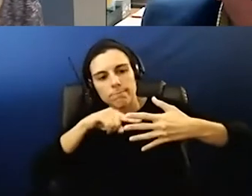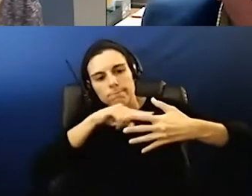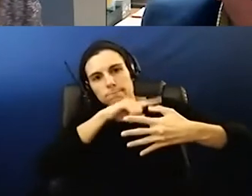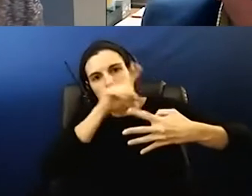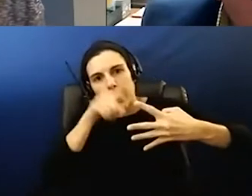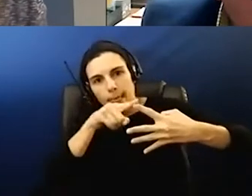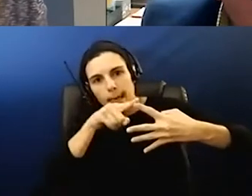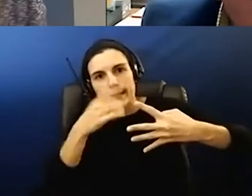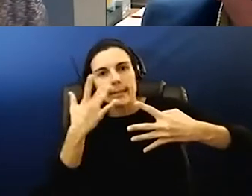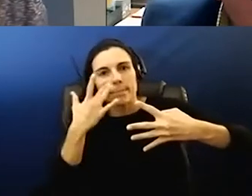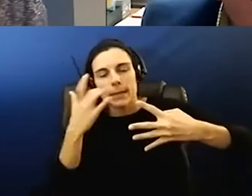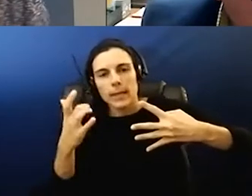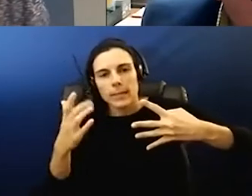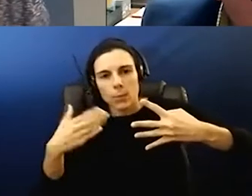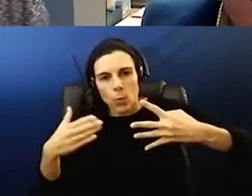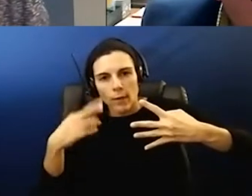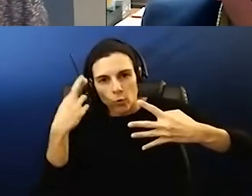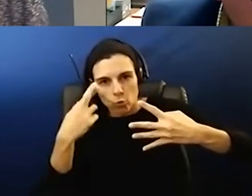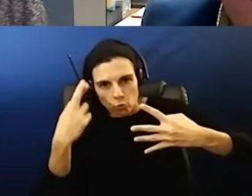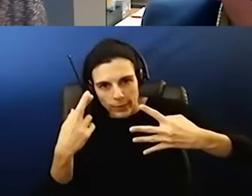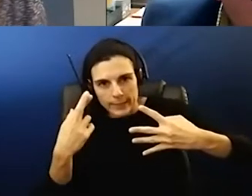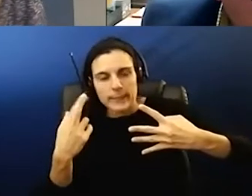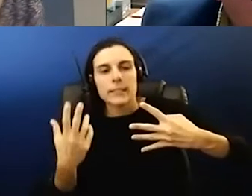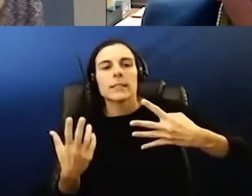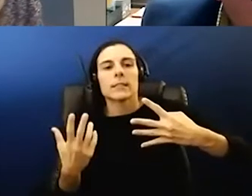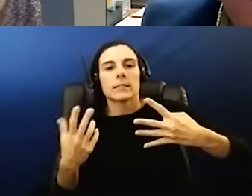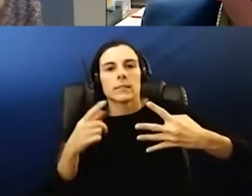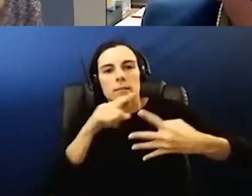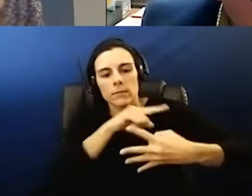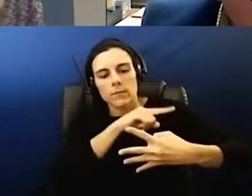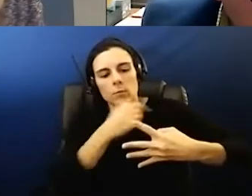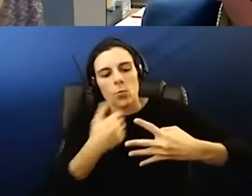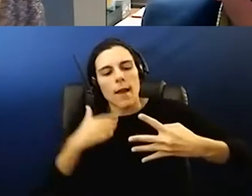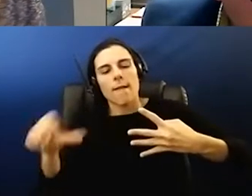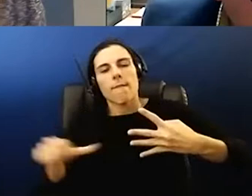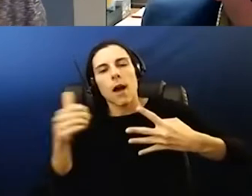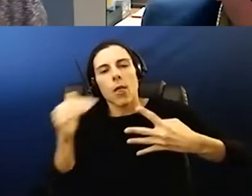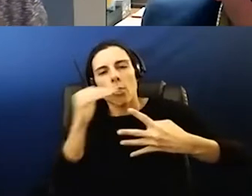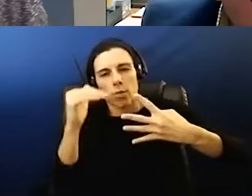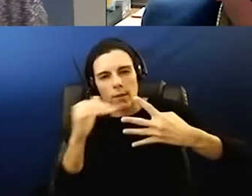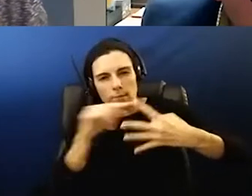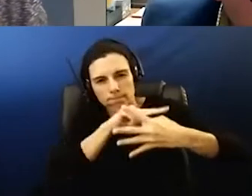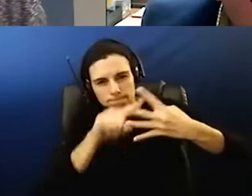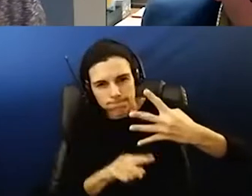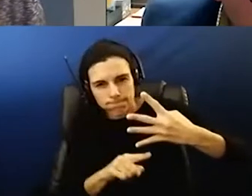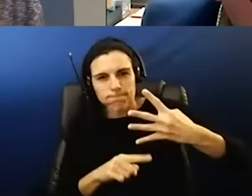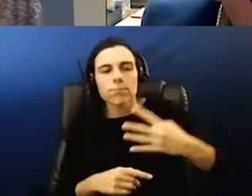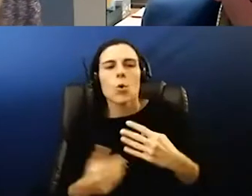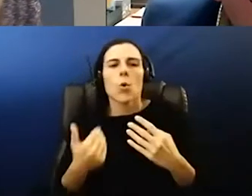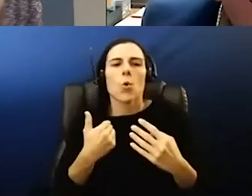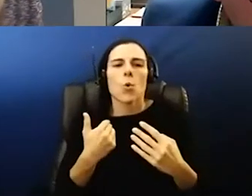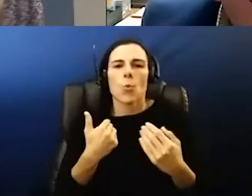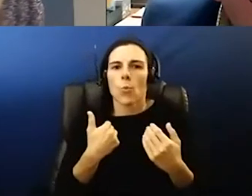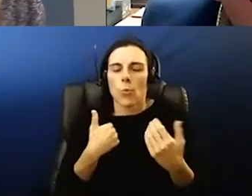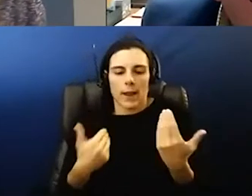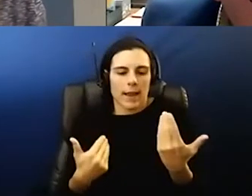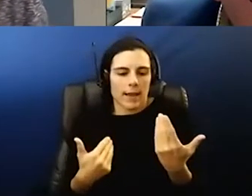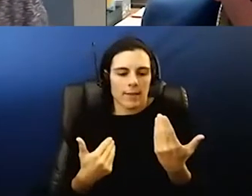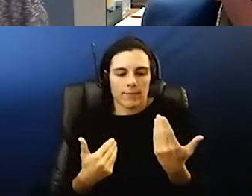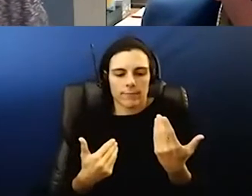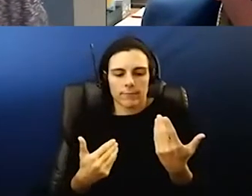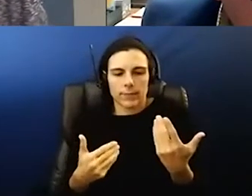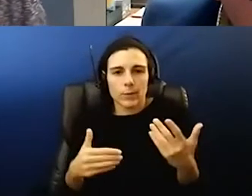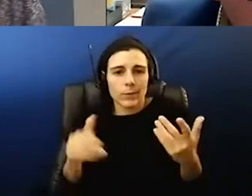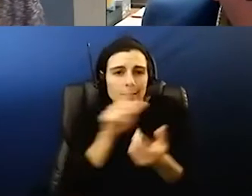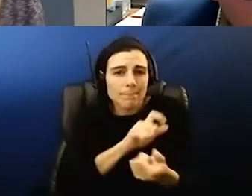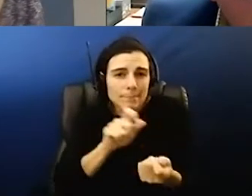we are governed by the texas education agency and as i said we have a finite amount of space on our campuses